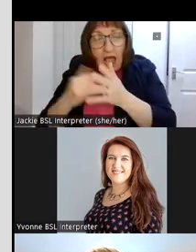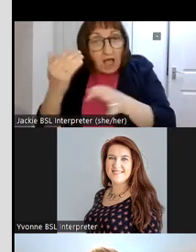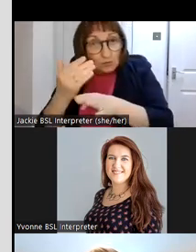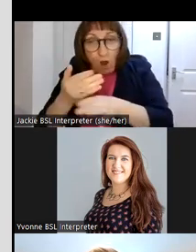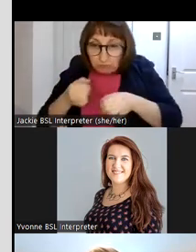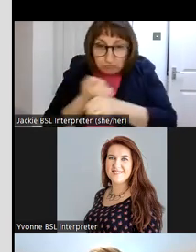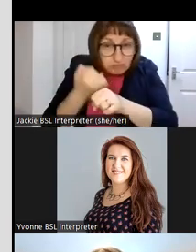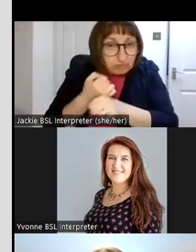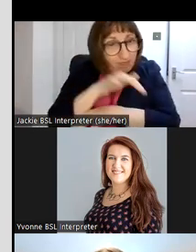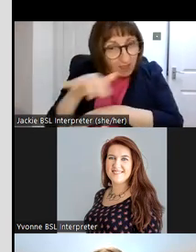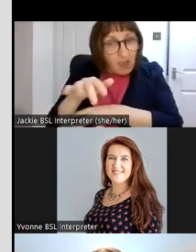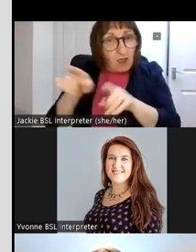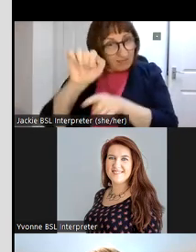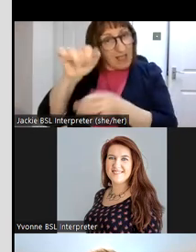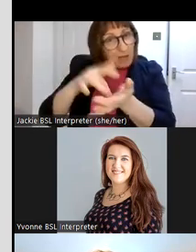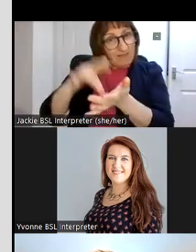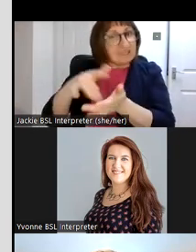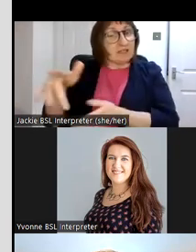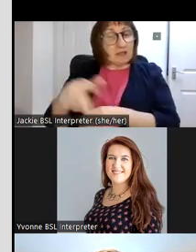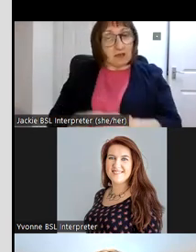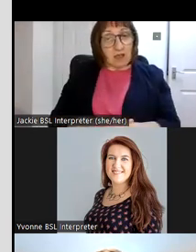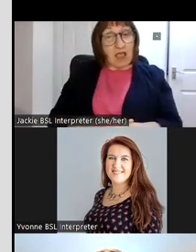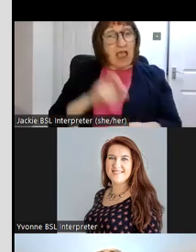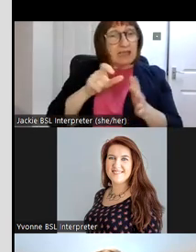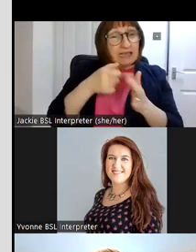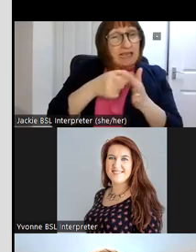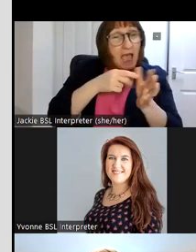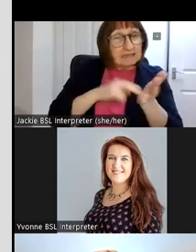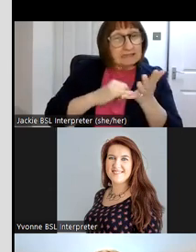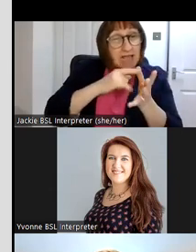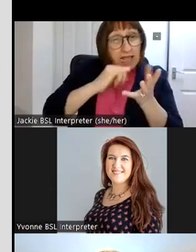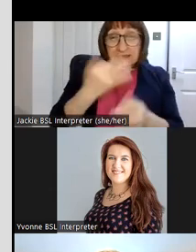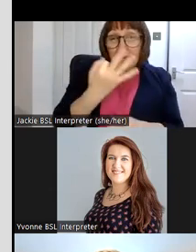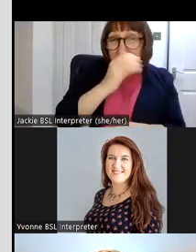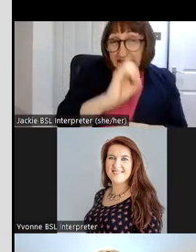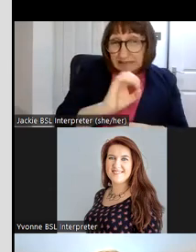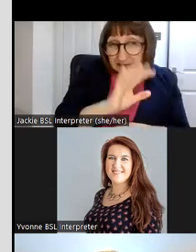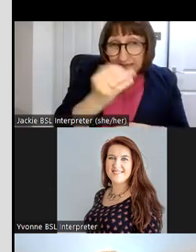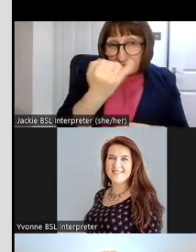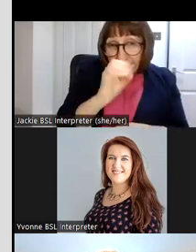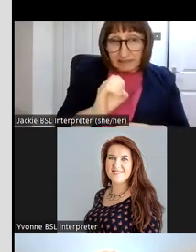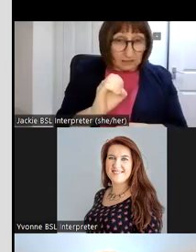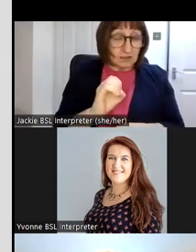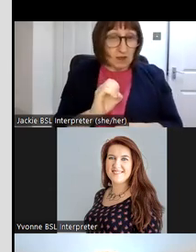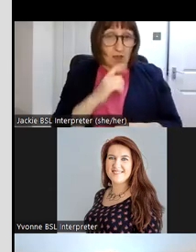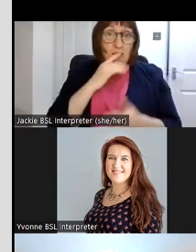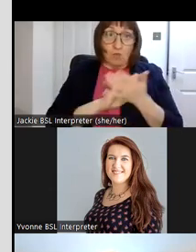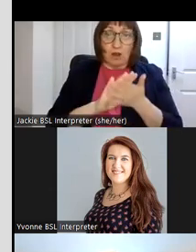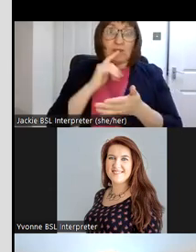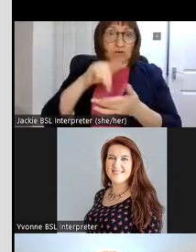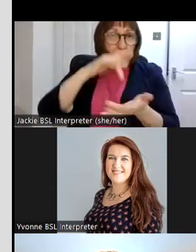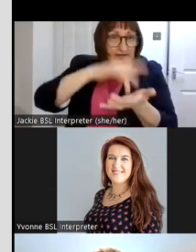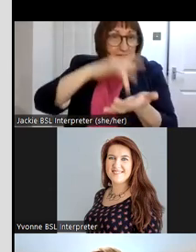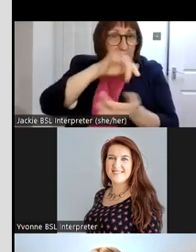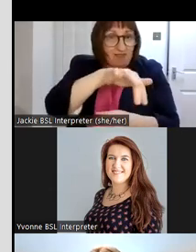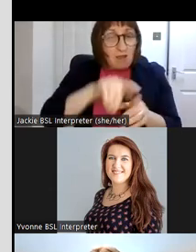uh part of the city kansas uh 1860s the american frontier uh was centered in the state of kansas